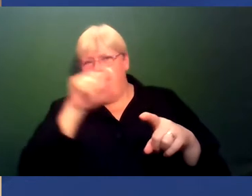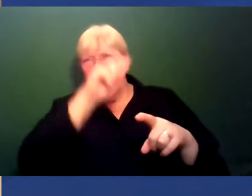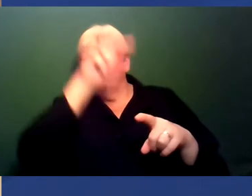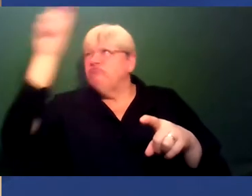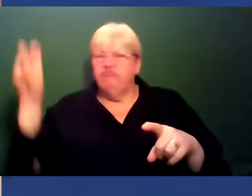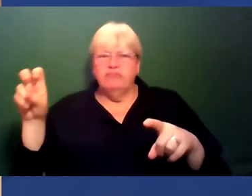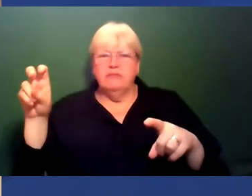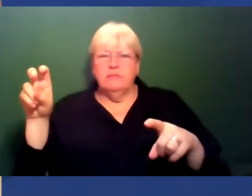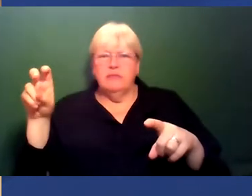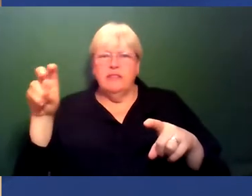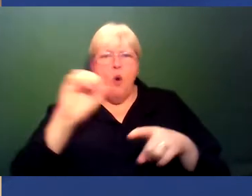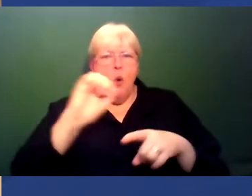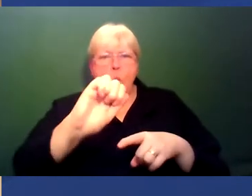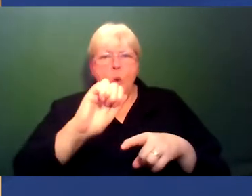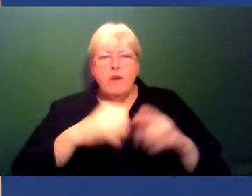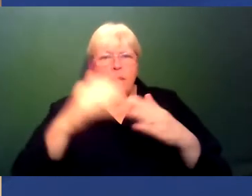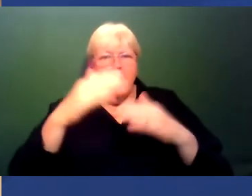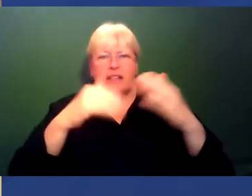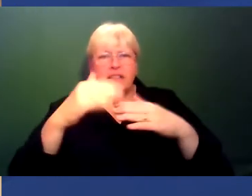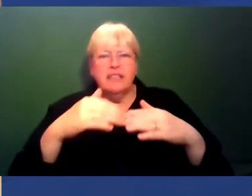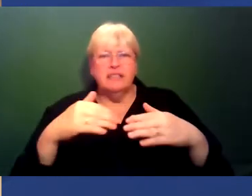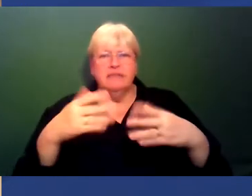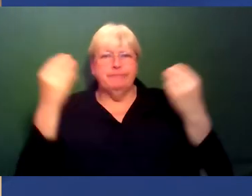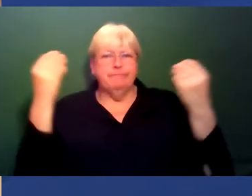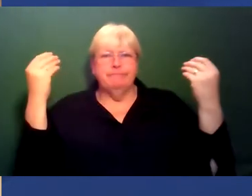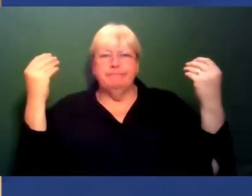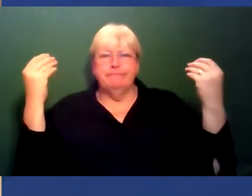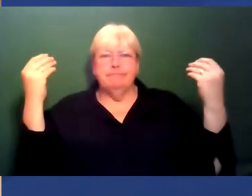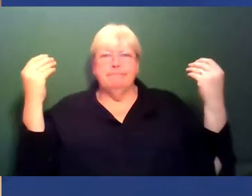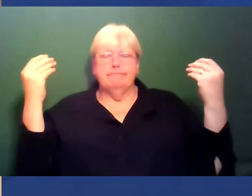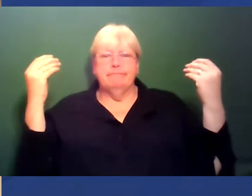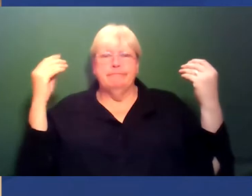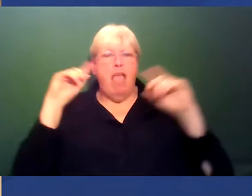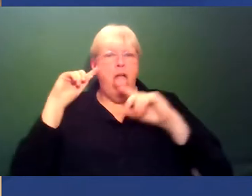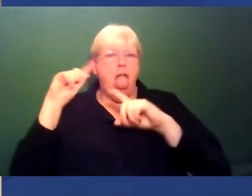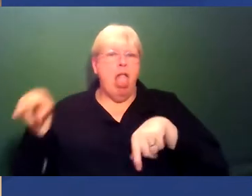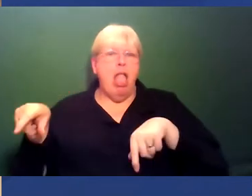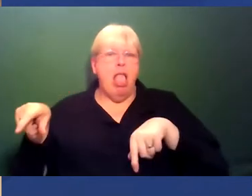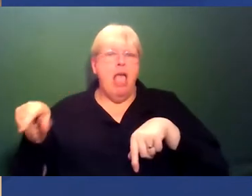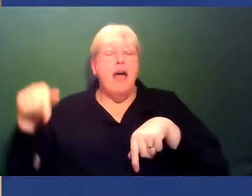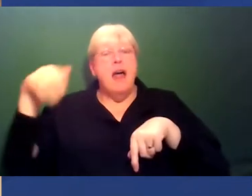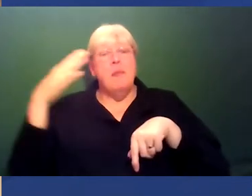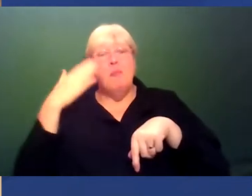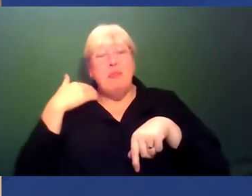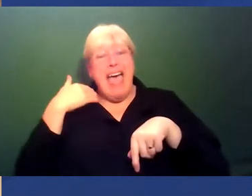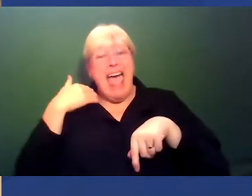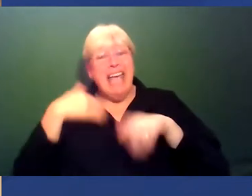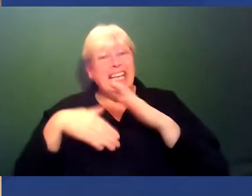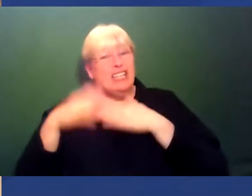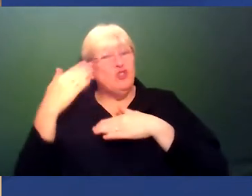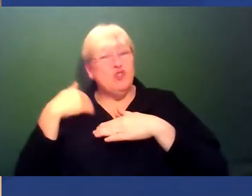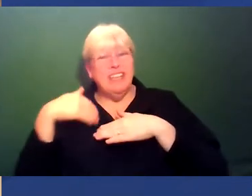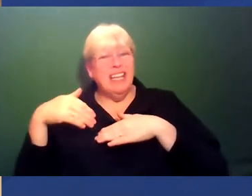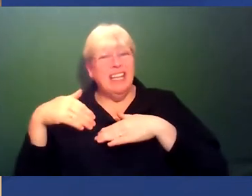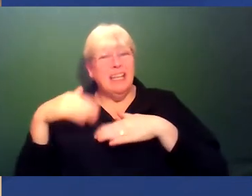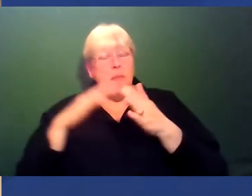And yet actually trying to recognize, because this Black History Month is not just about black British, of course, it's just, you know,